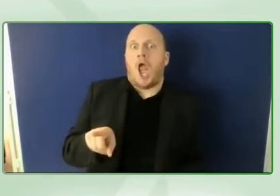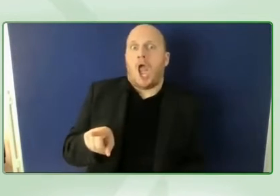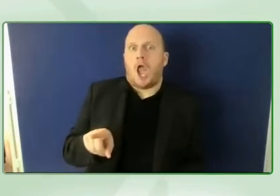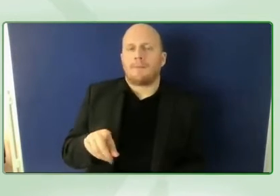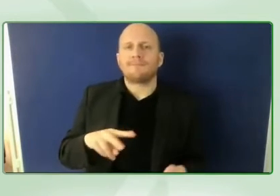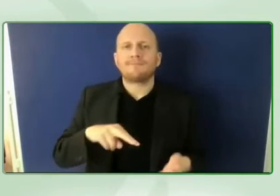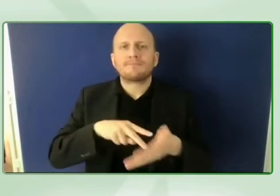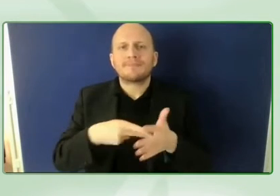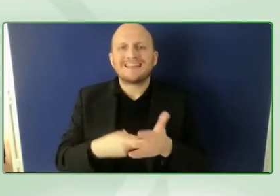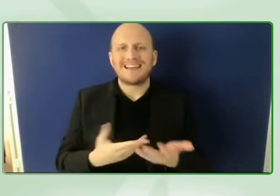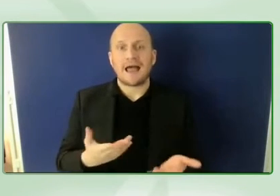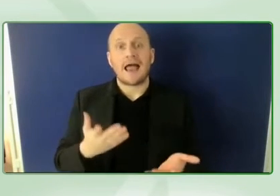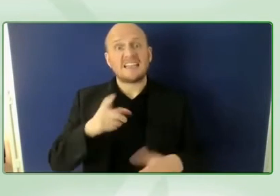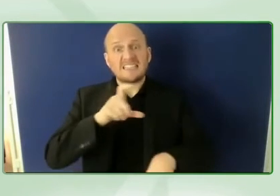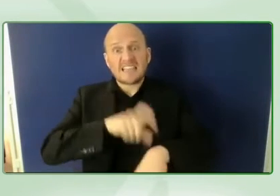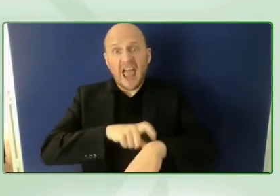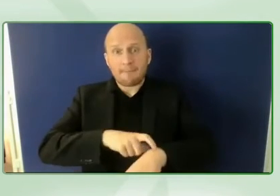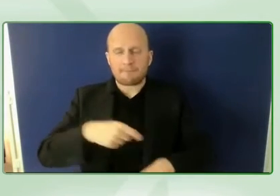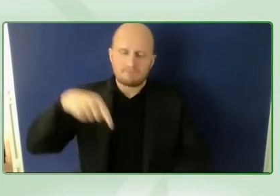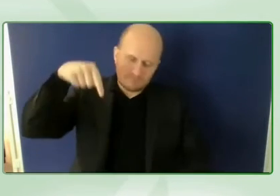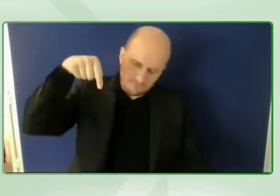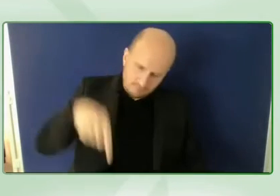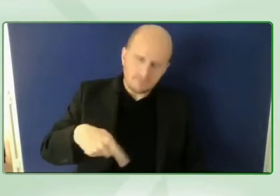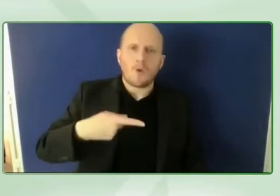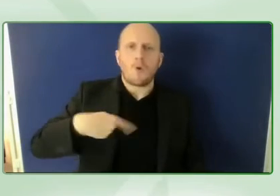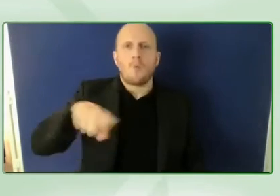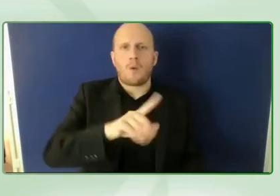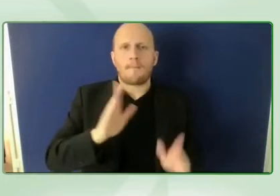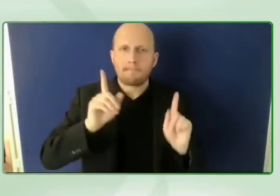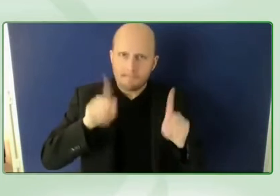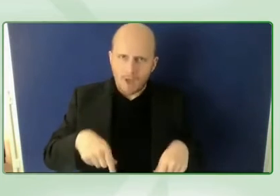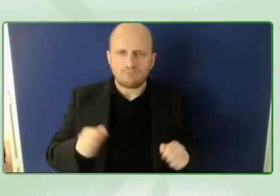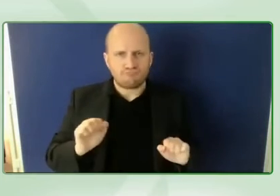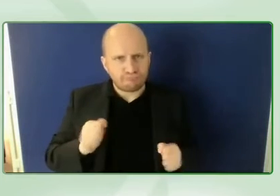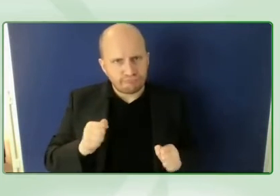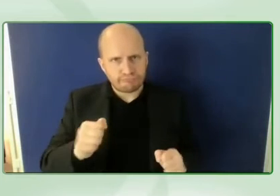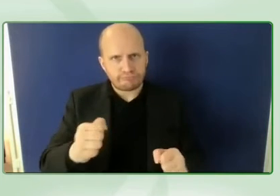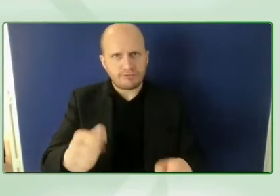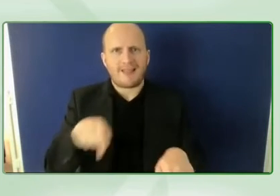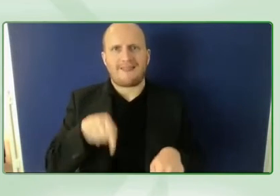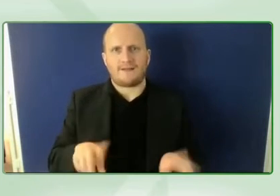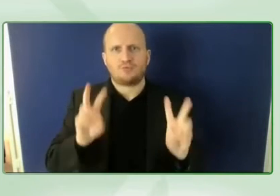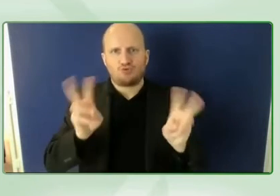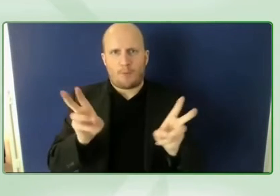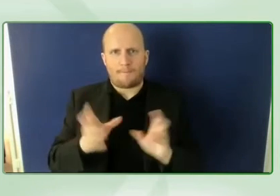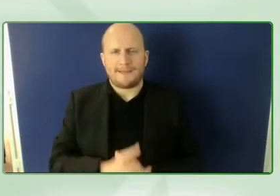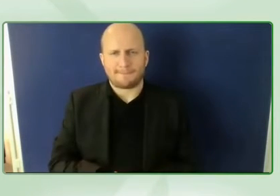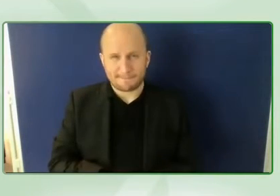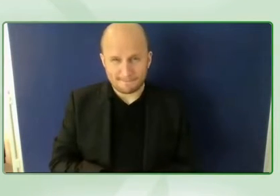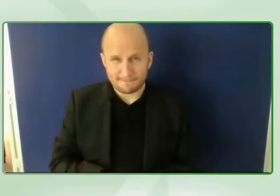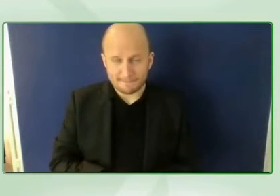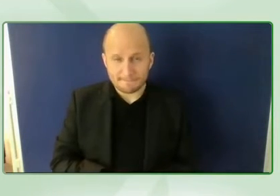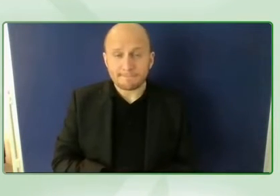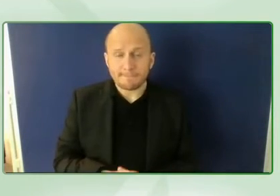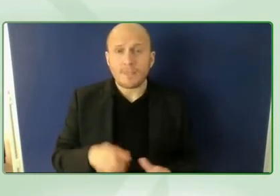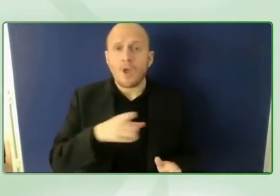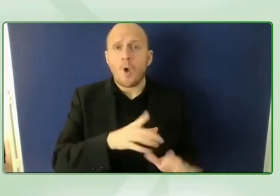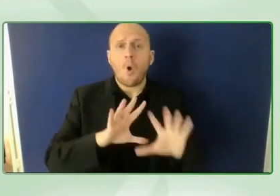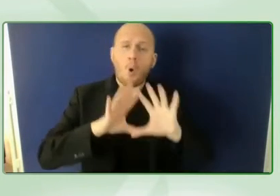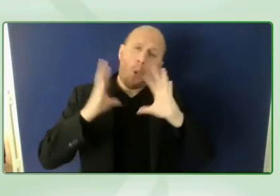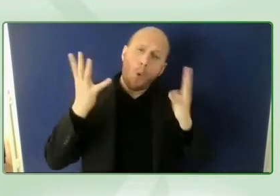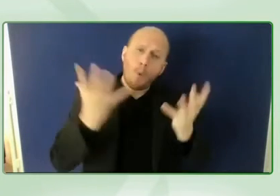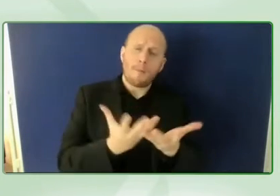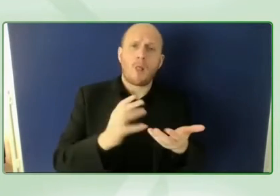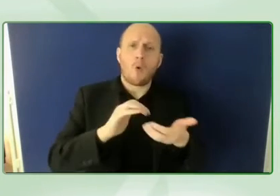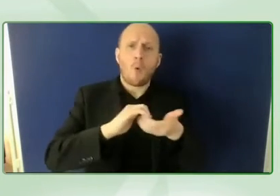and really push on this subject so every global organization we have spoken to whether that's coca